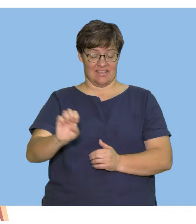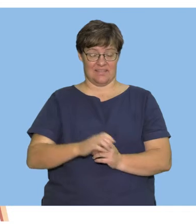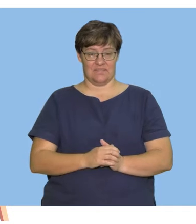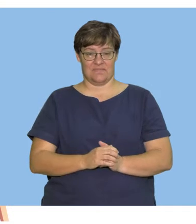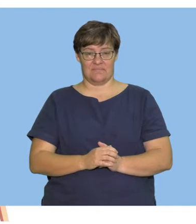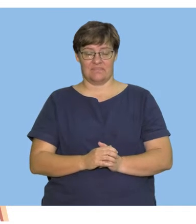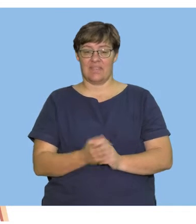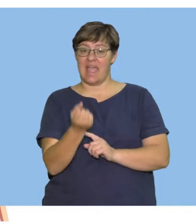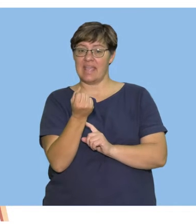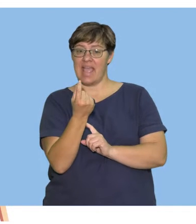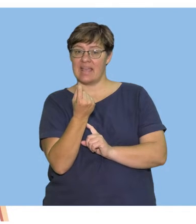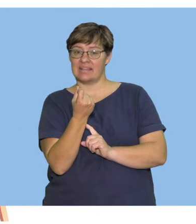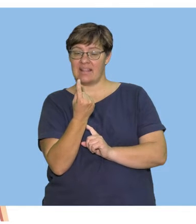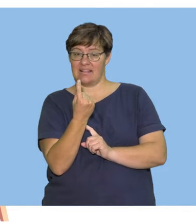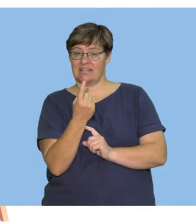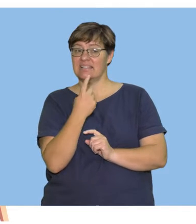Candles